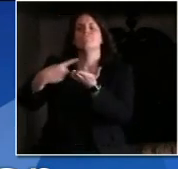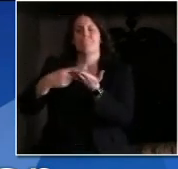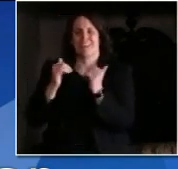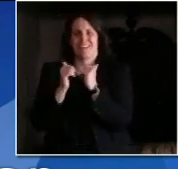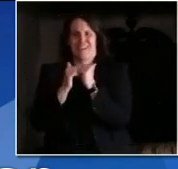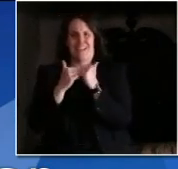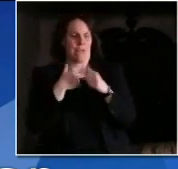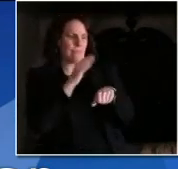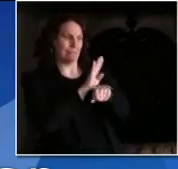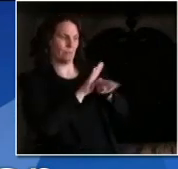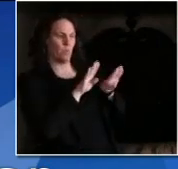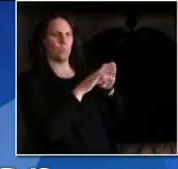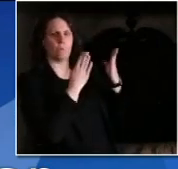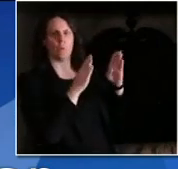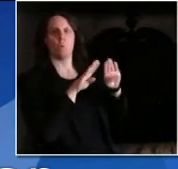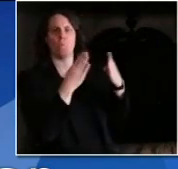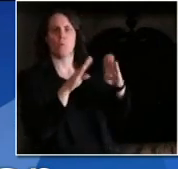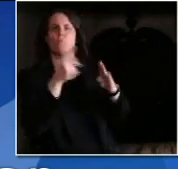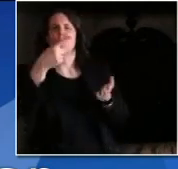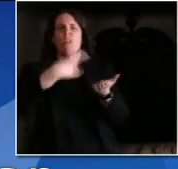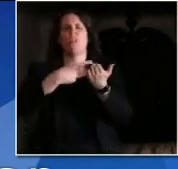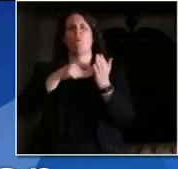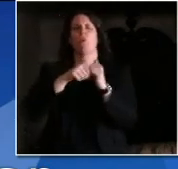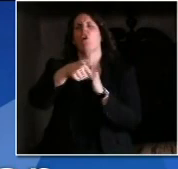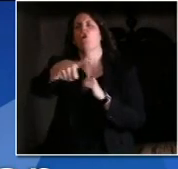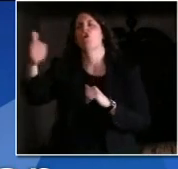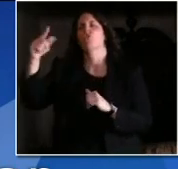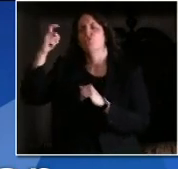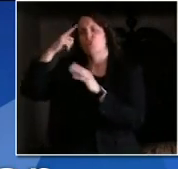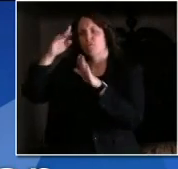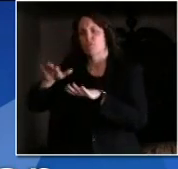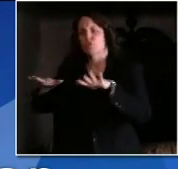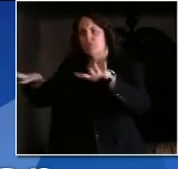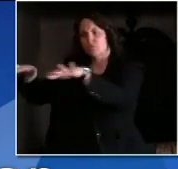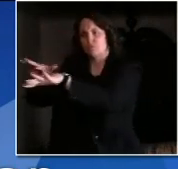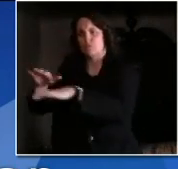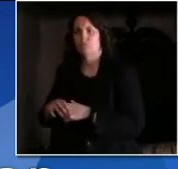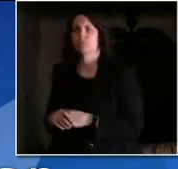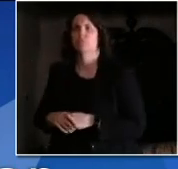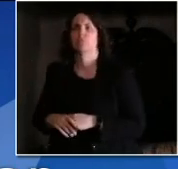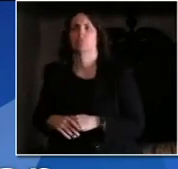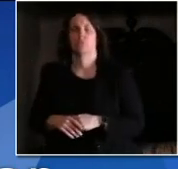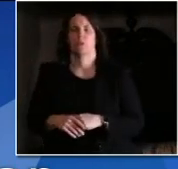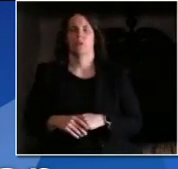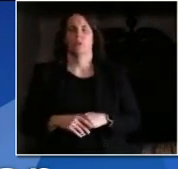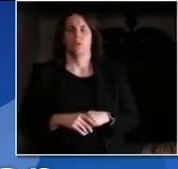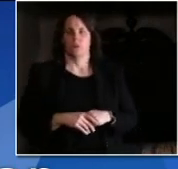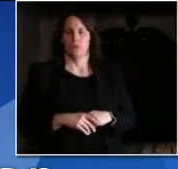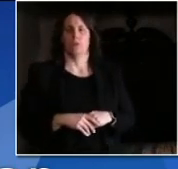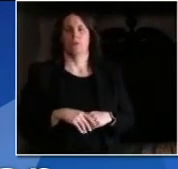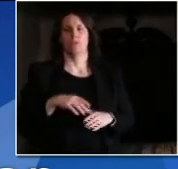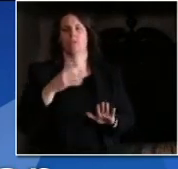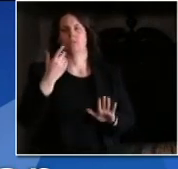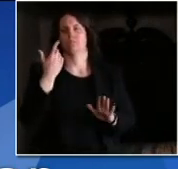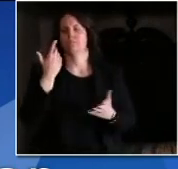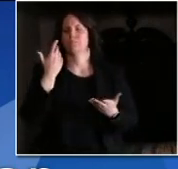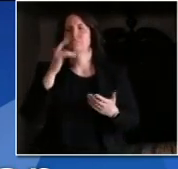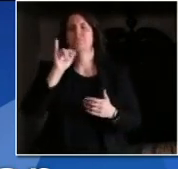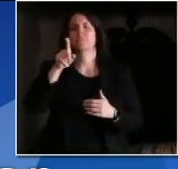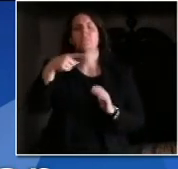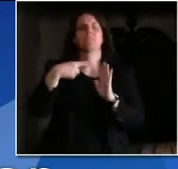across Wisconsin? For example, will Vilas County, that only has a few cases, be allowed to fully reopen until